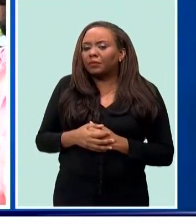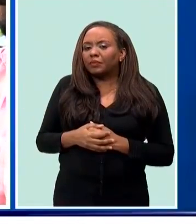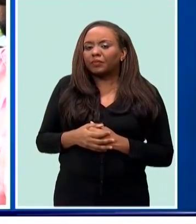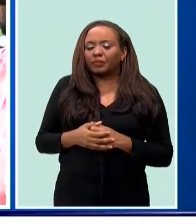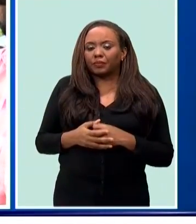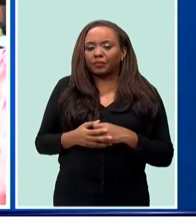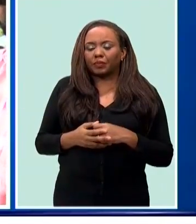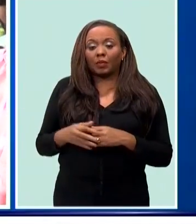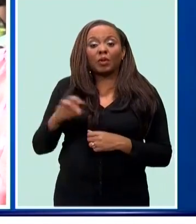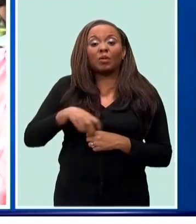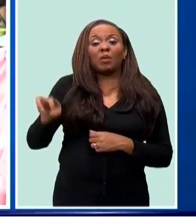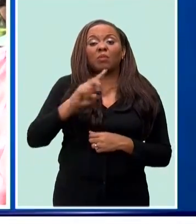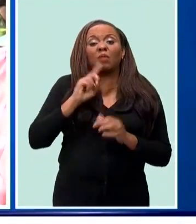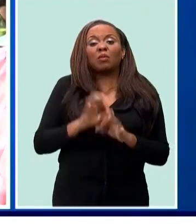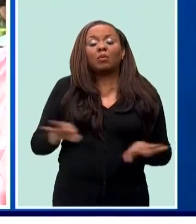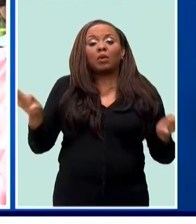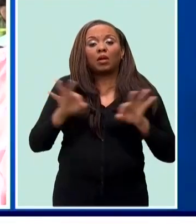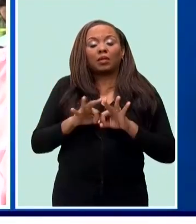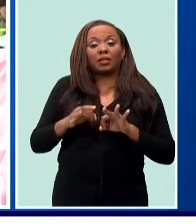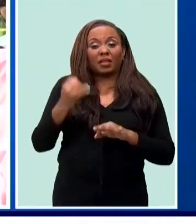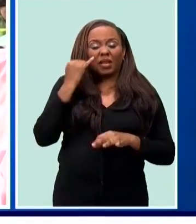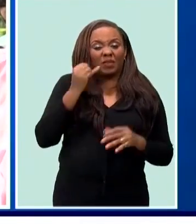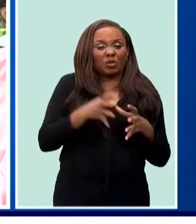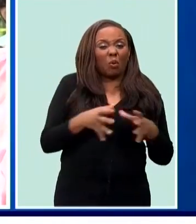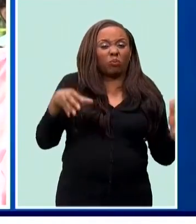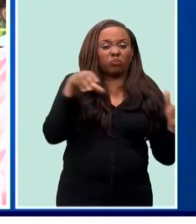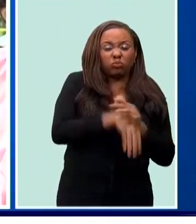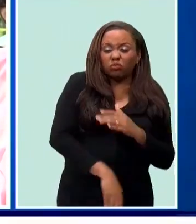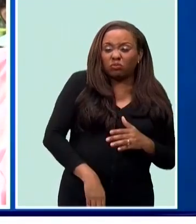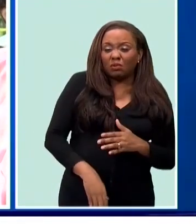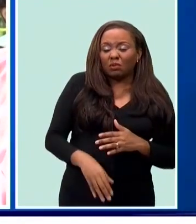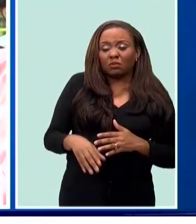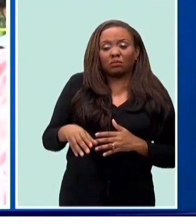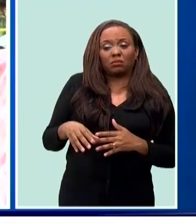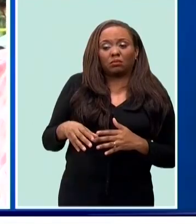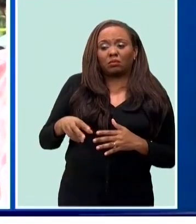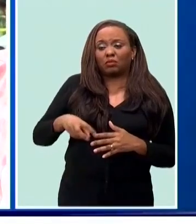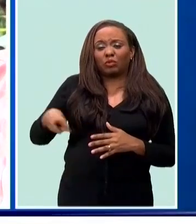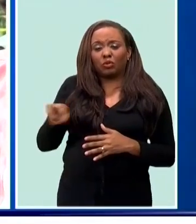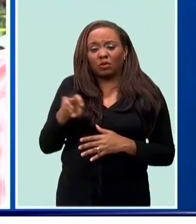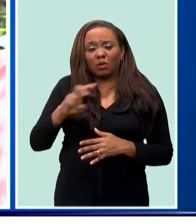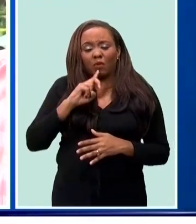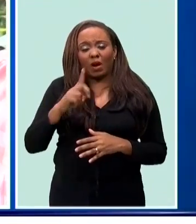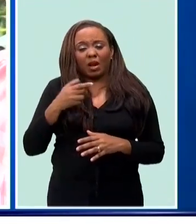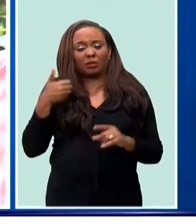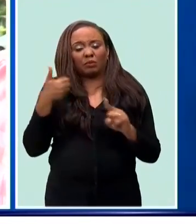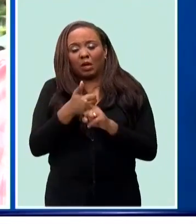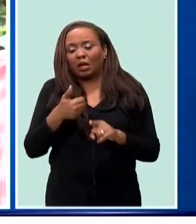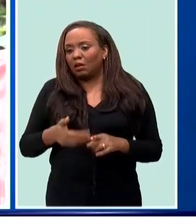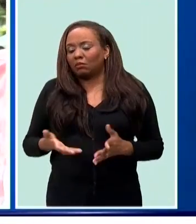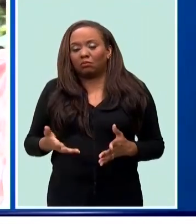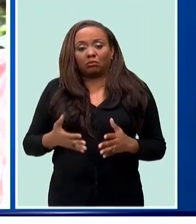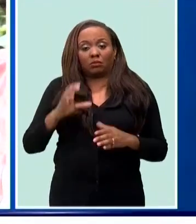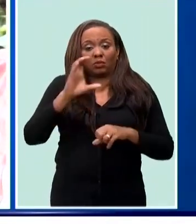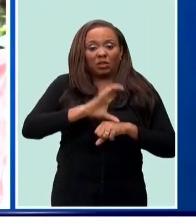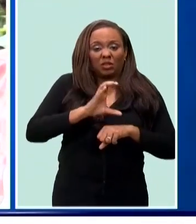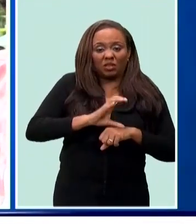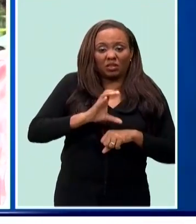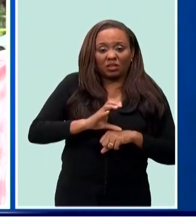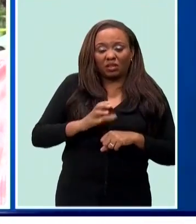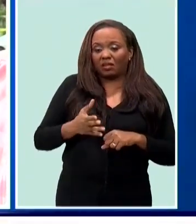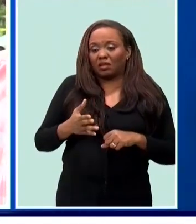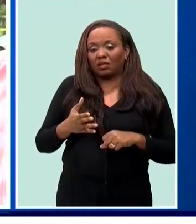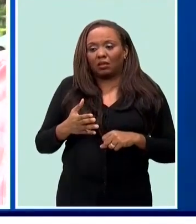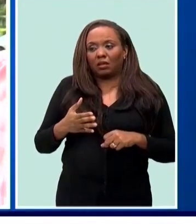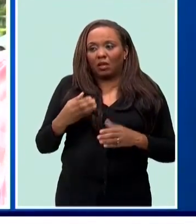the tourism. And tourism would affect everybody in Barbados, from the biggest to the smallest, from the church, even getting typhan offerings.